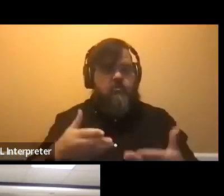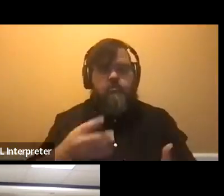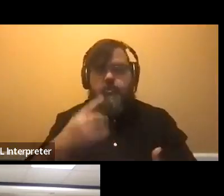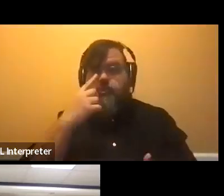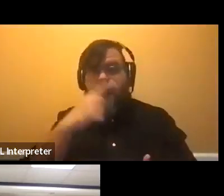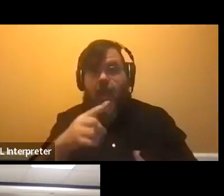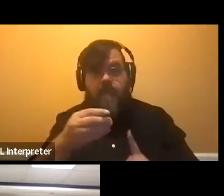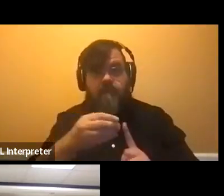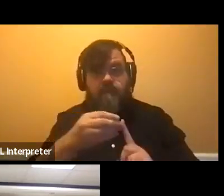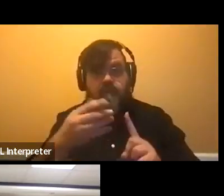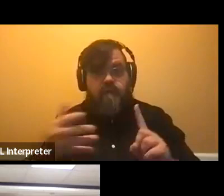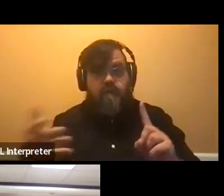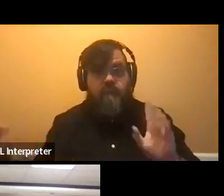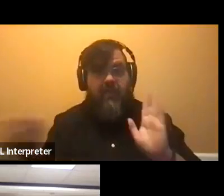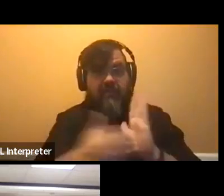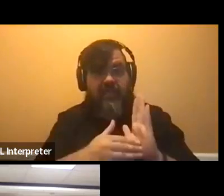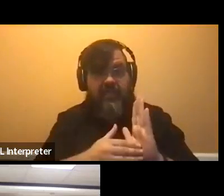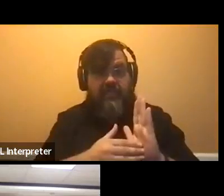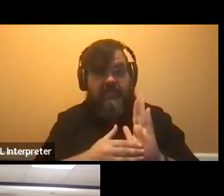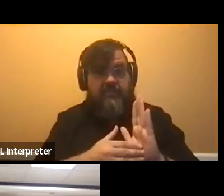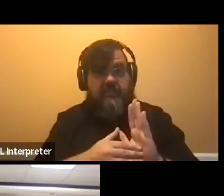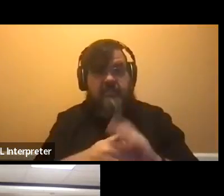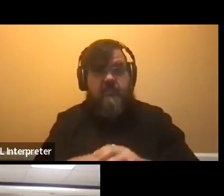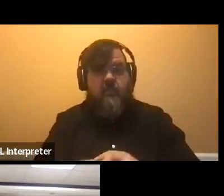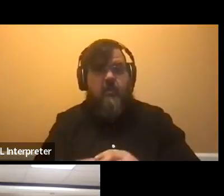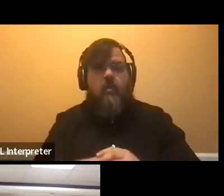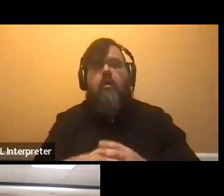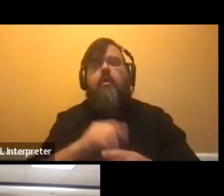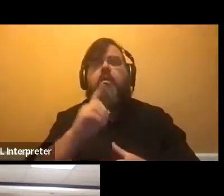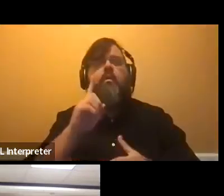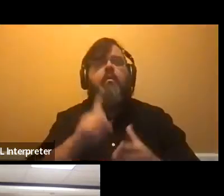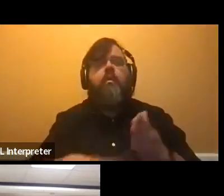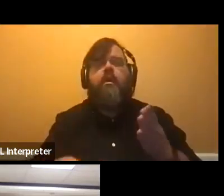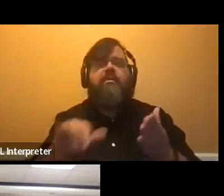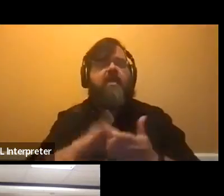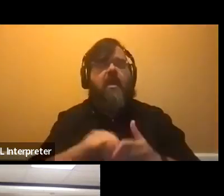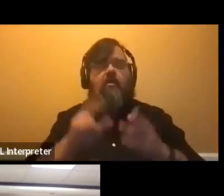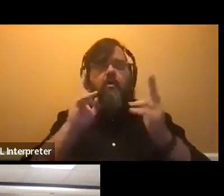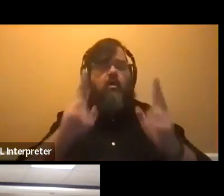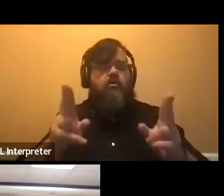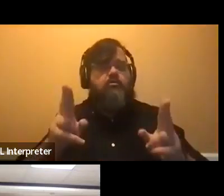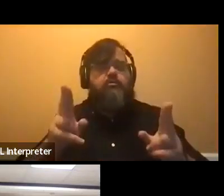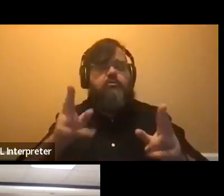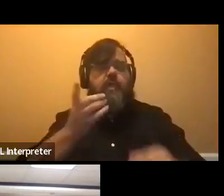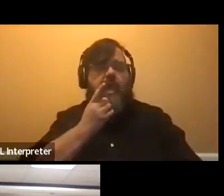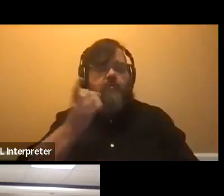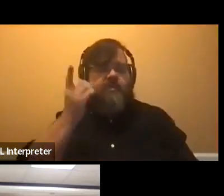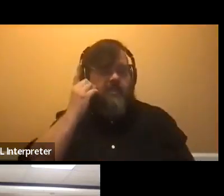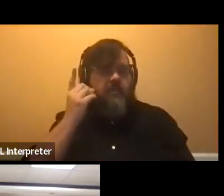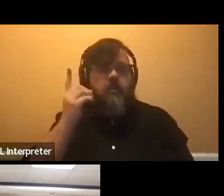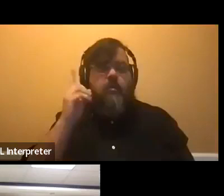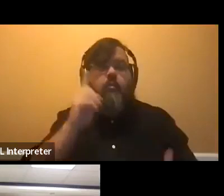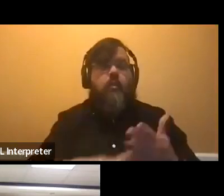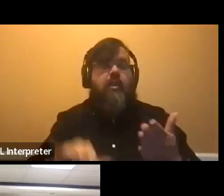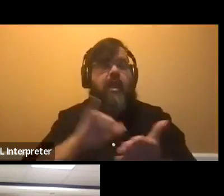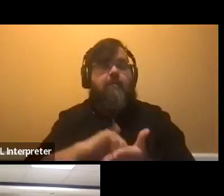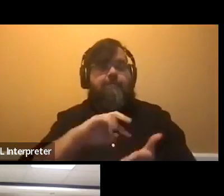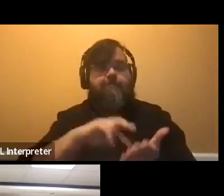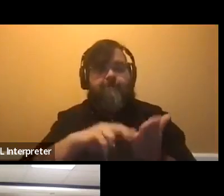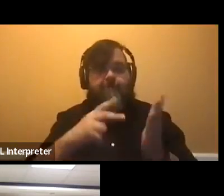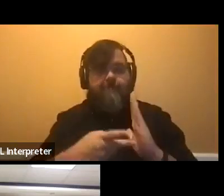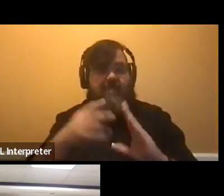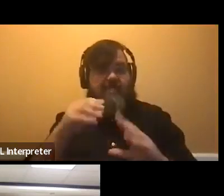again, um, just about what is, um, that honors housing and what it means to be in the, um,